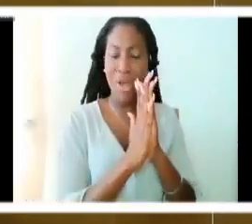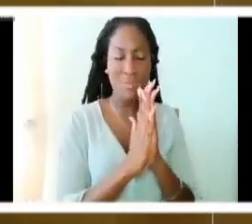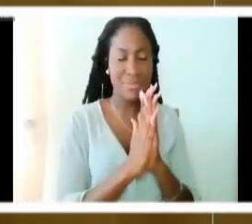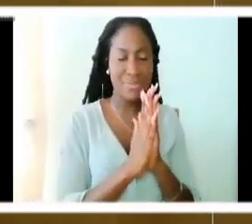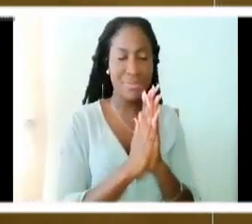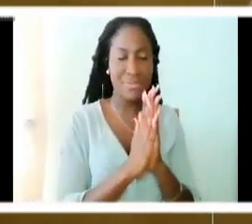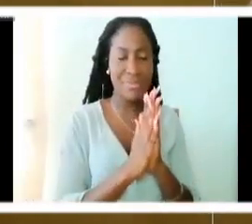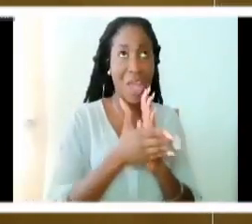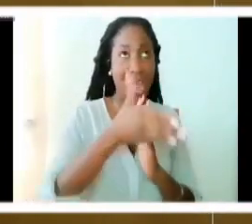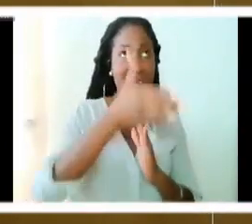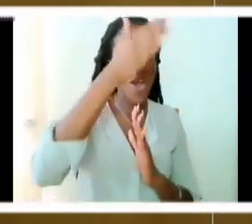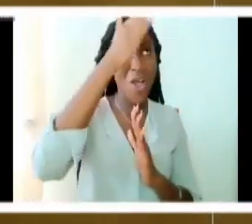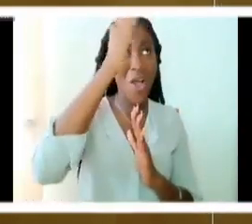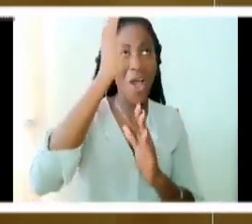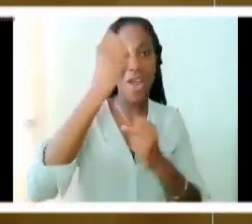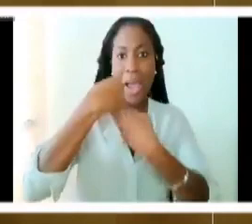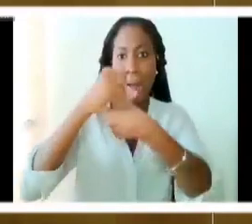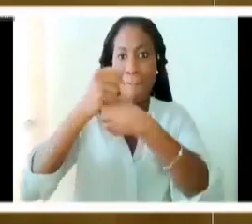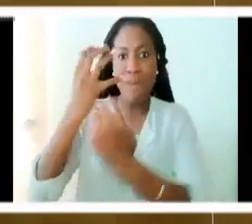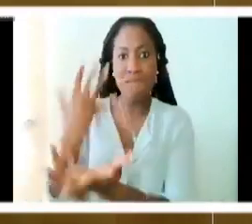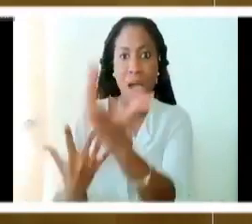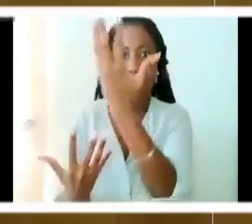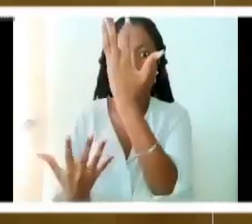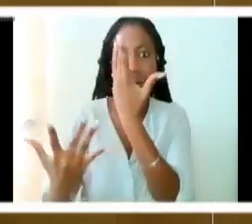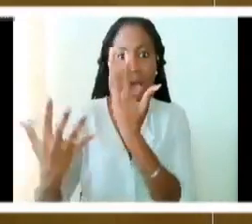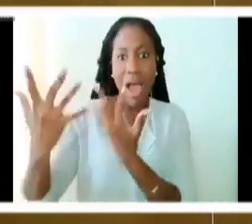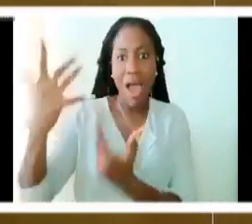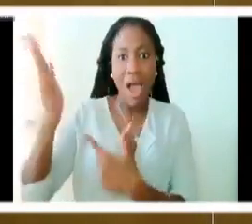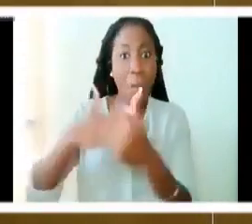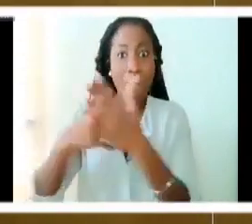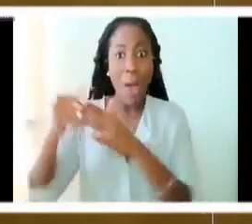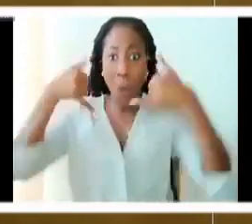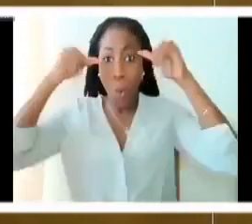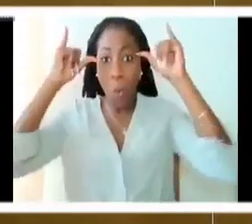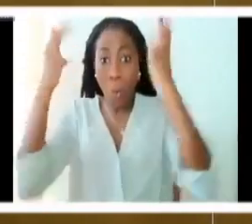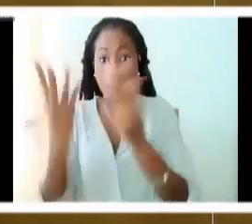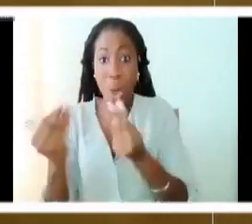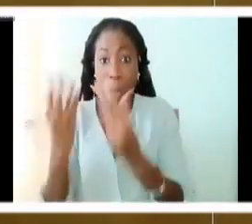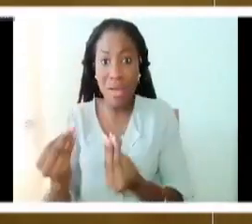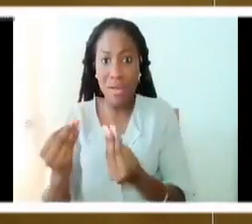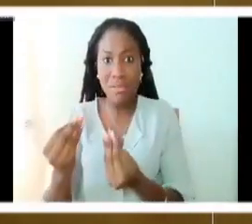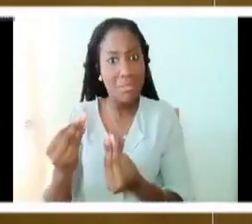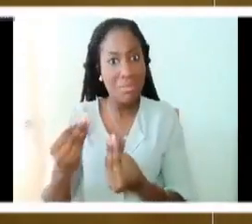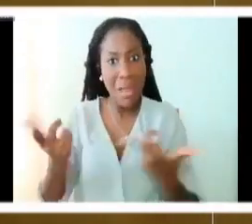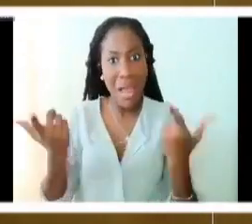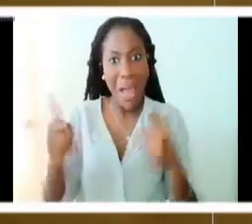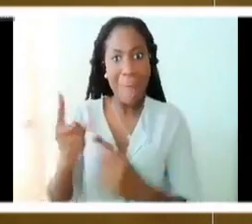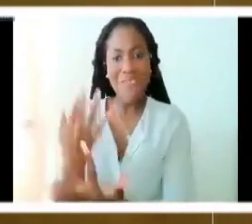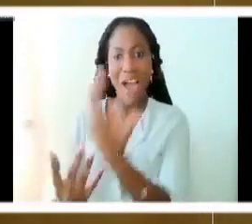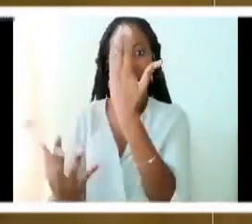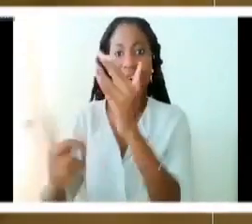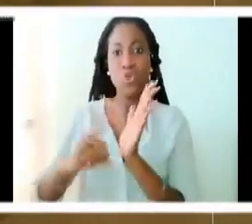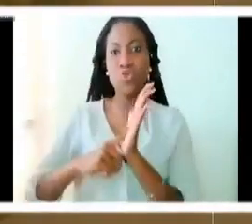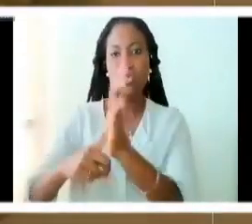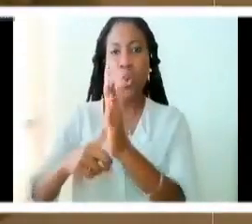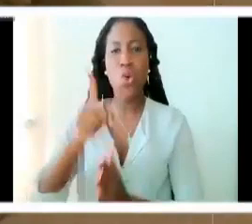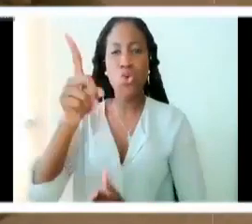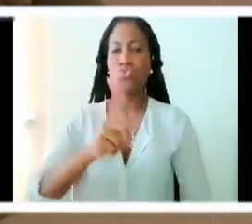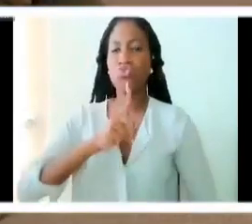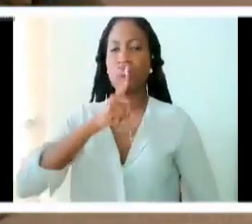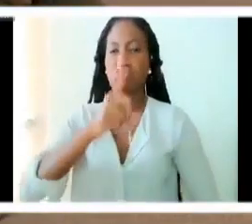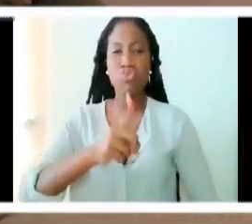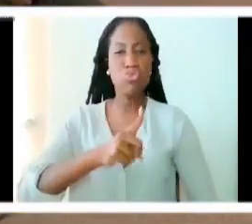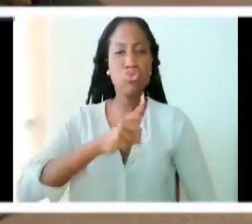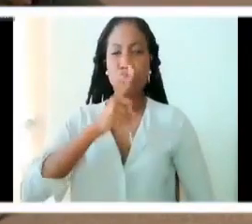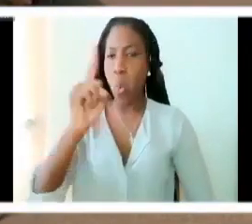That this God is not one among many. This God is the only God. You